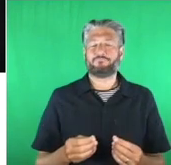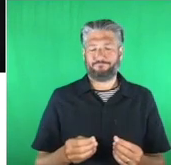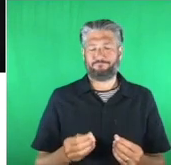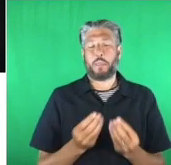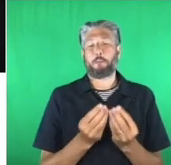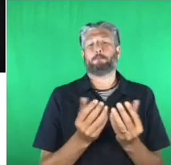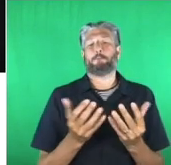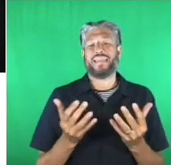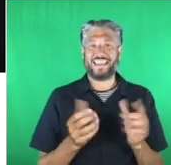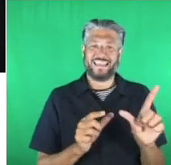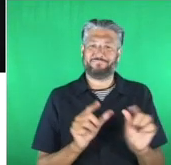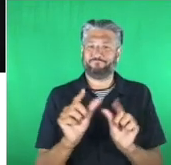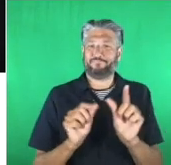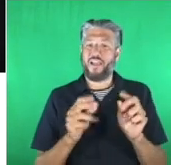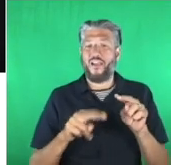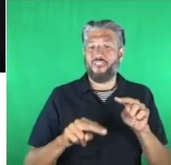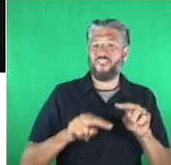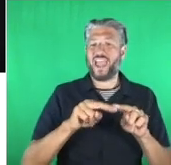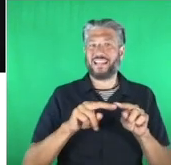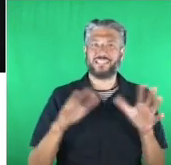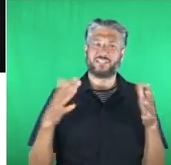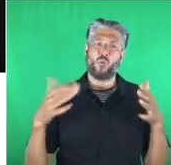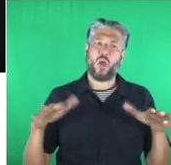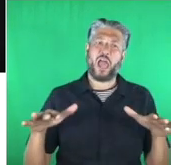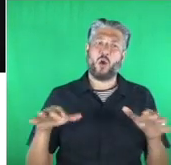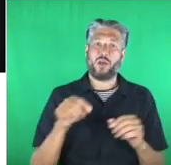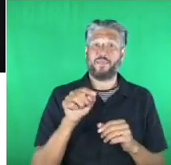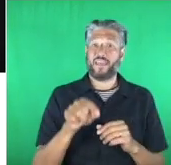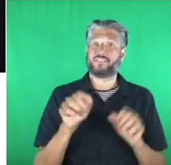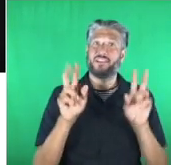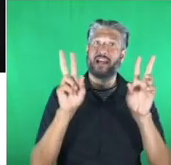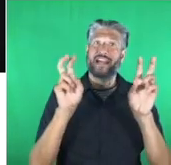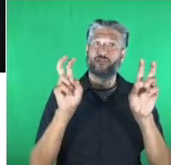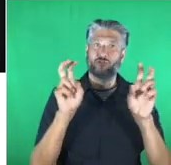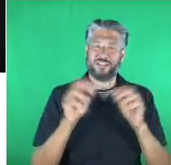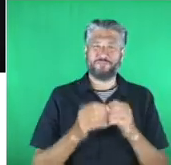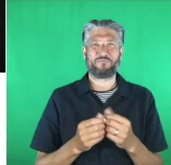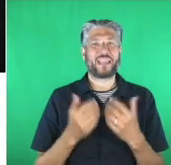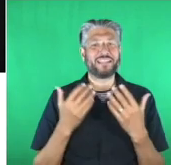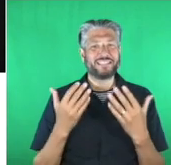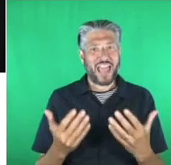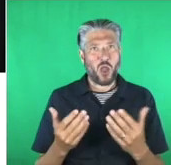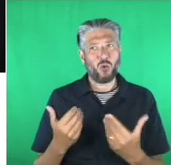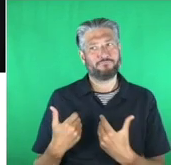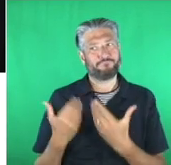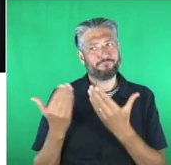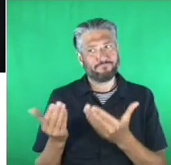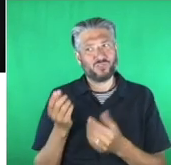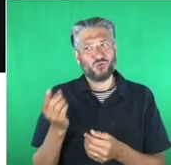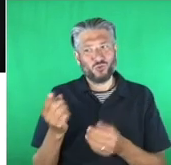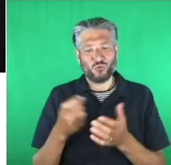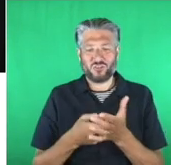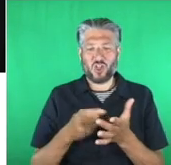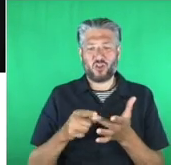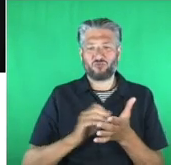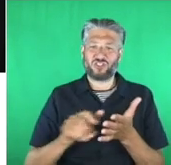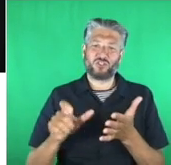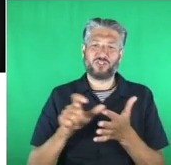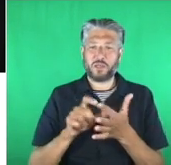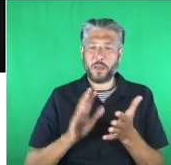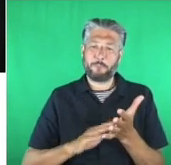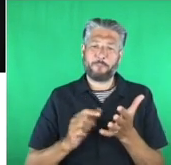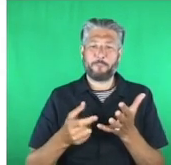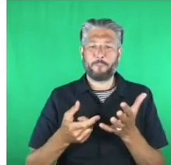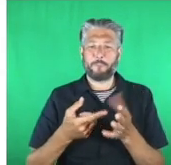for you and to announce the finalists this year i'm delighted to hand over to richie manu teaching scholar and senior lecturer at the university of the